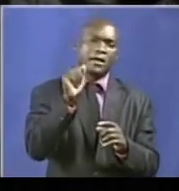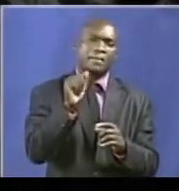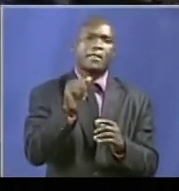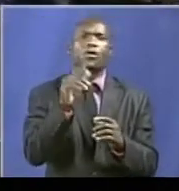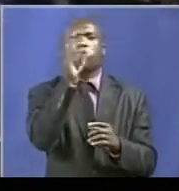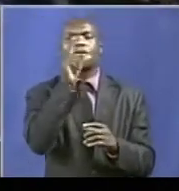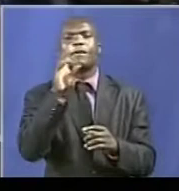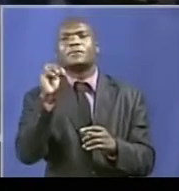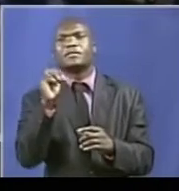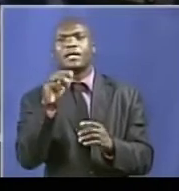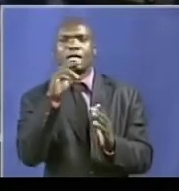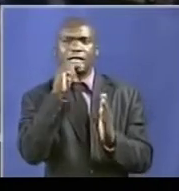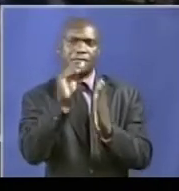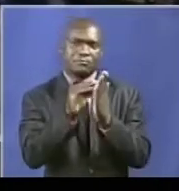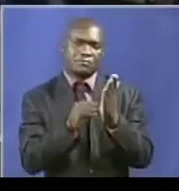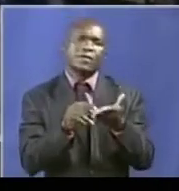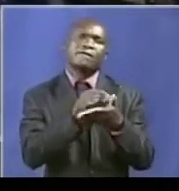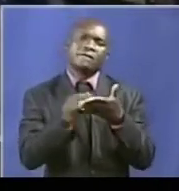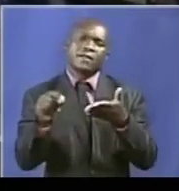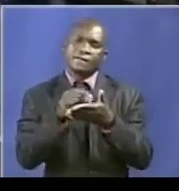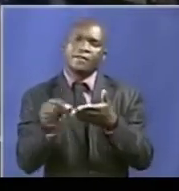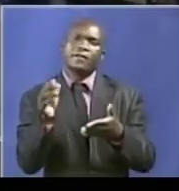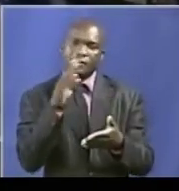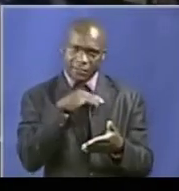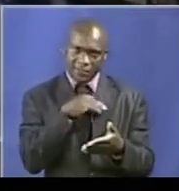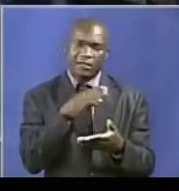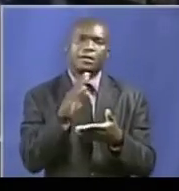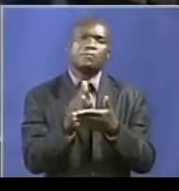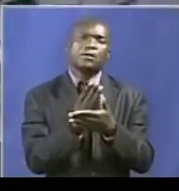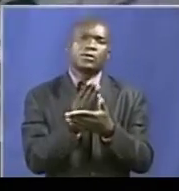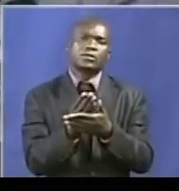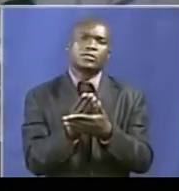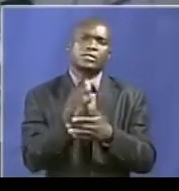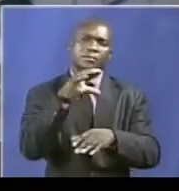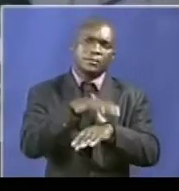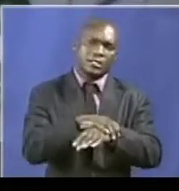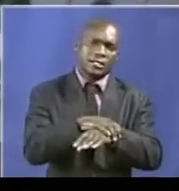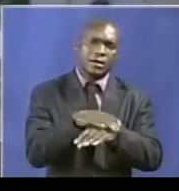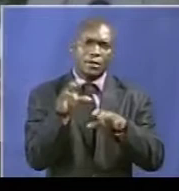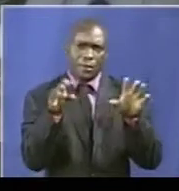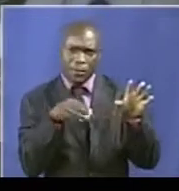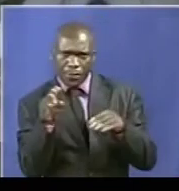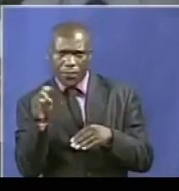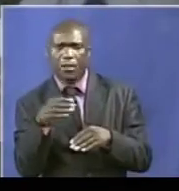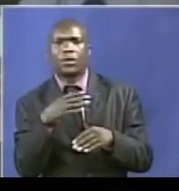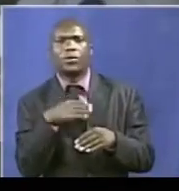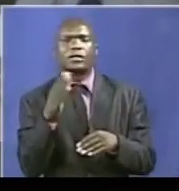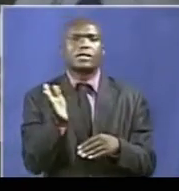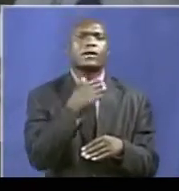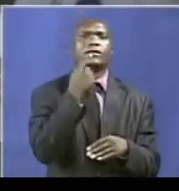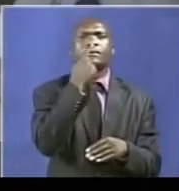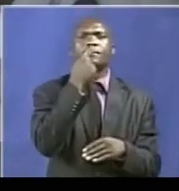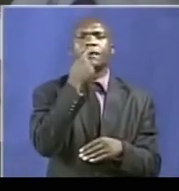Mchena, and Nicholas Koche, were relieved of their duties after being fingered in a dirty plot to oust the president,